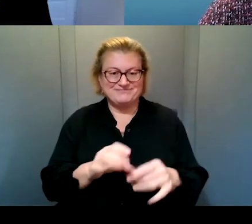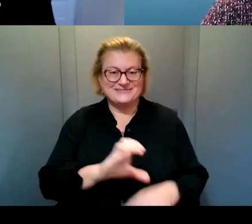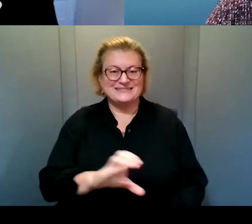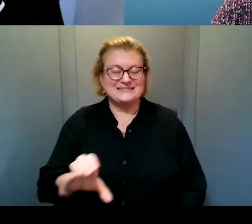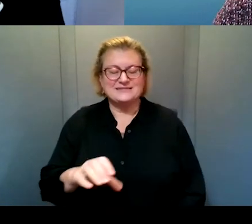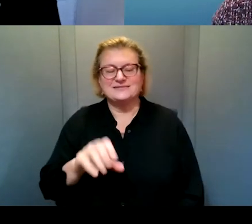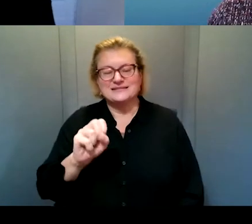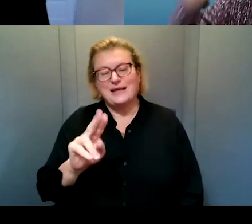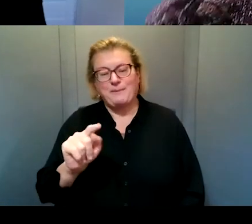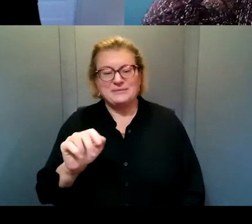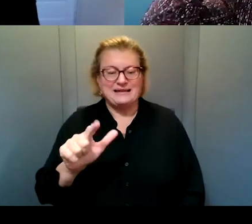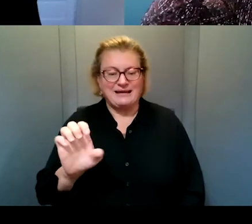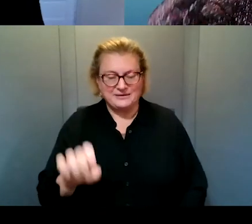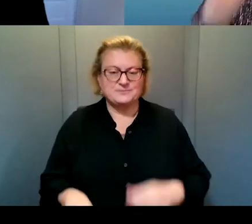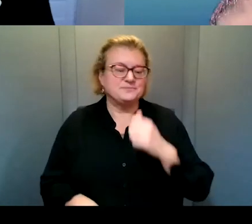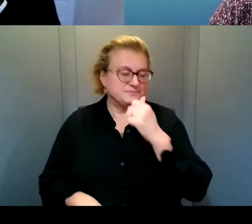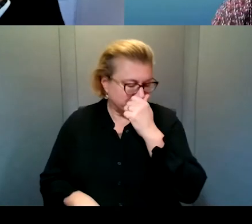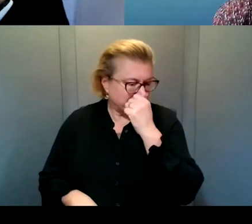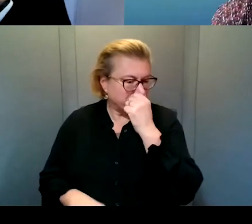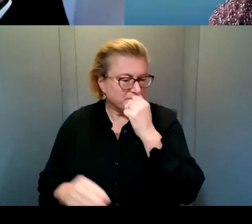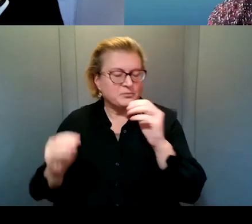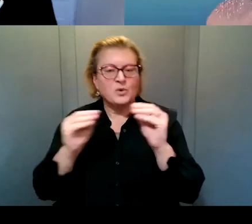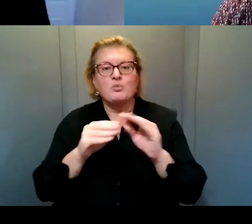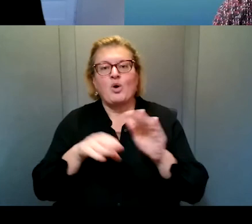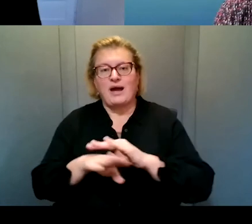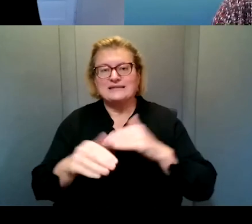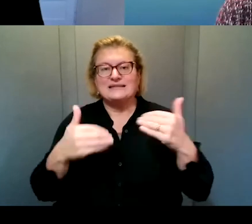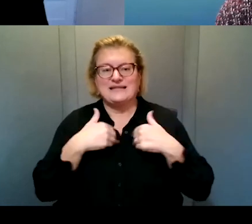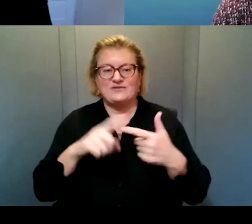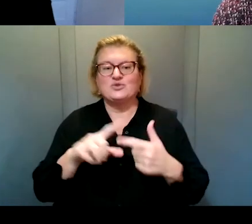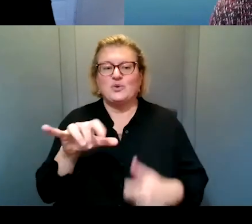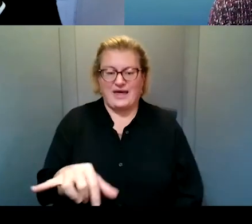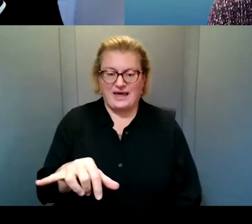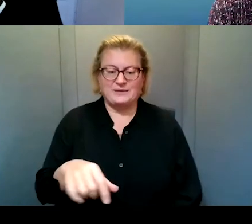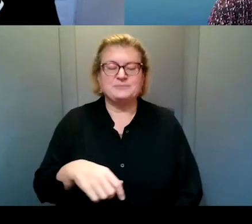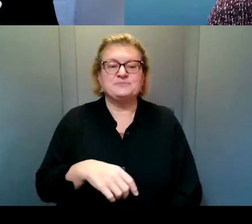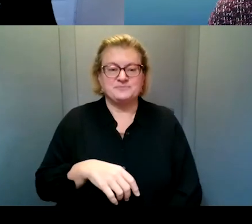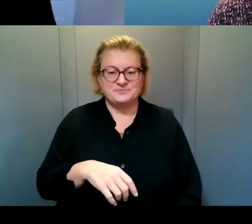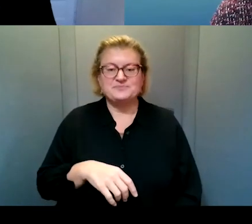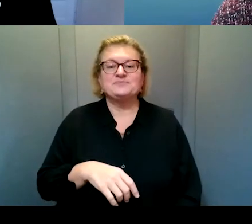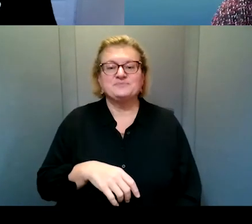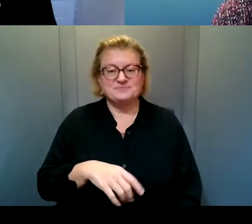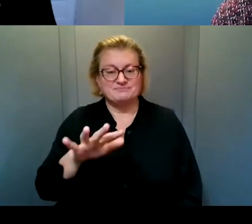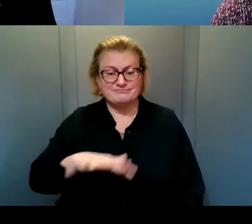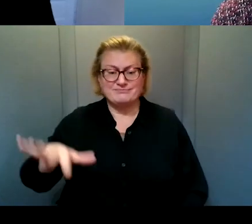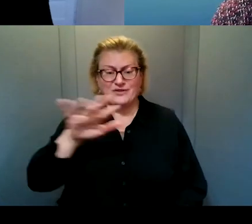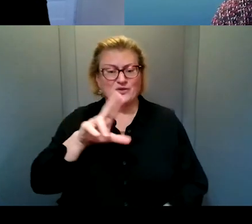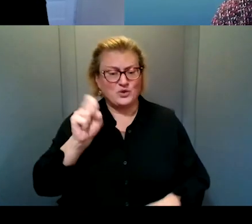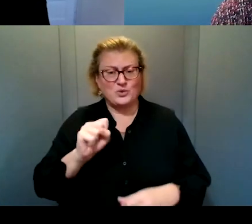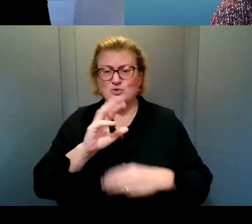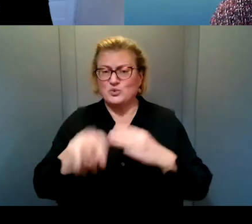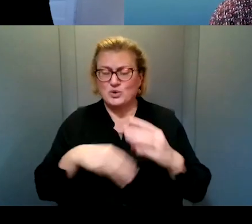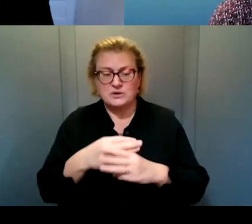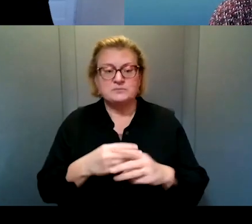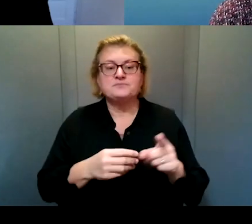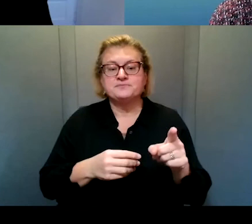of years and how our students have so much more access to that, um, than those of us growing up in the United States. Yeah. just read that,